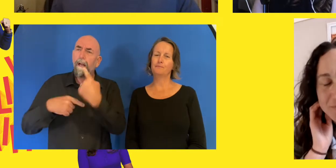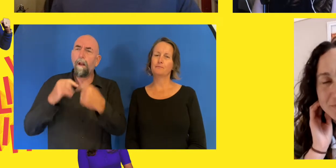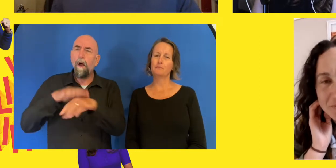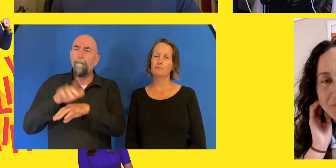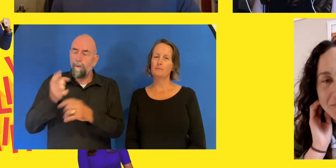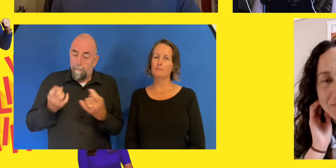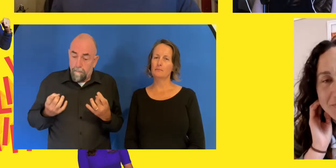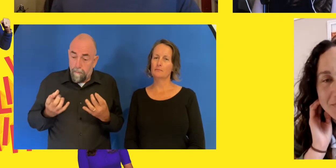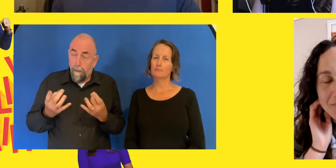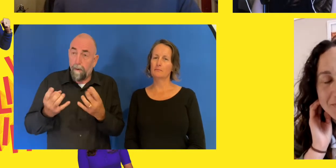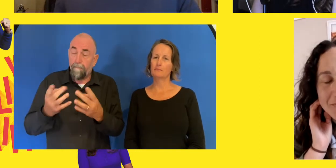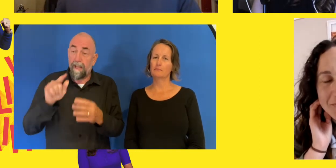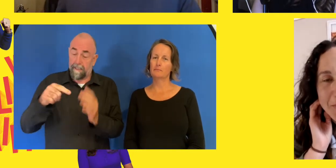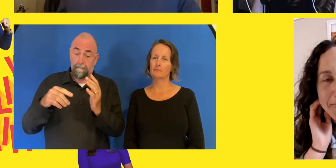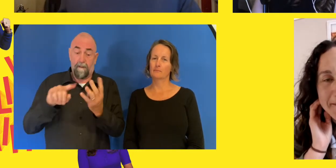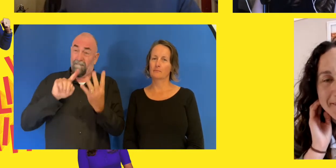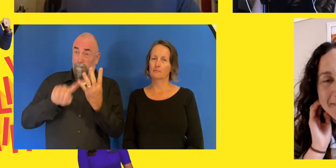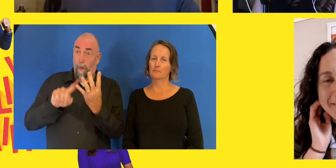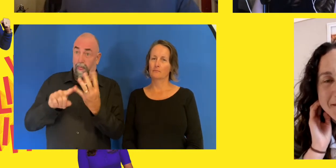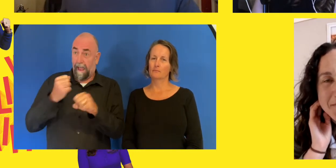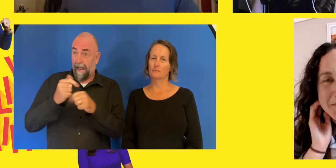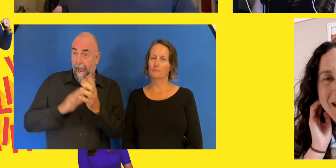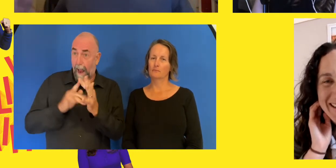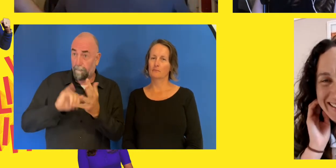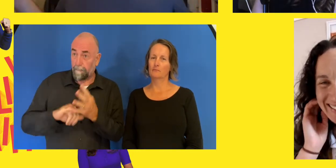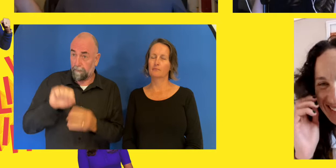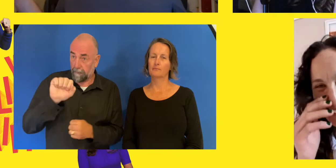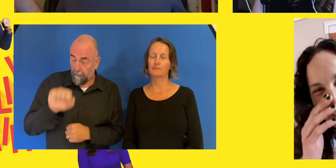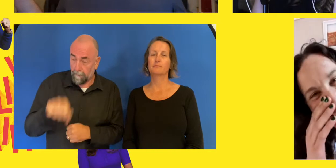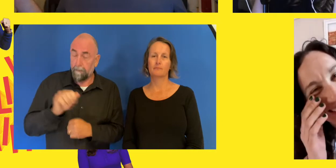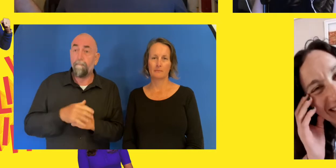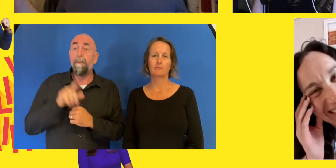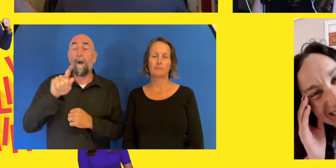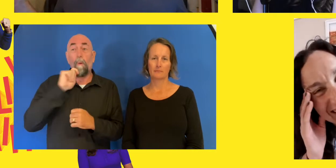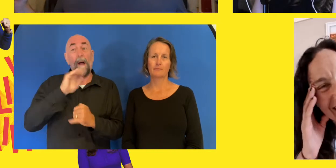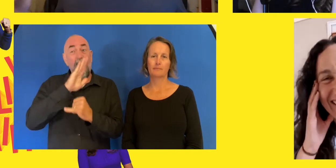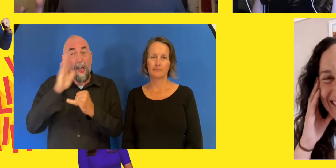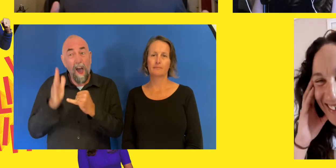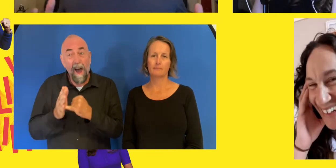us through the emotion in the last few days? We haven't spoken to you all week. So